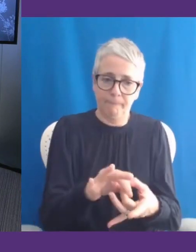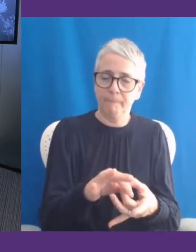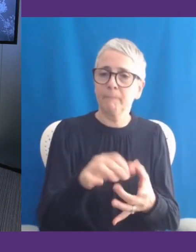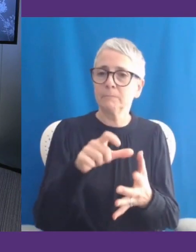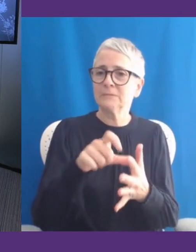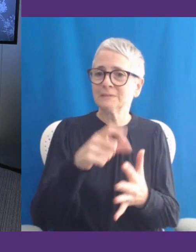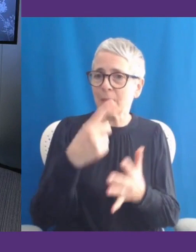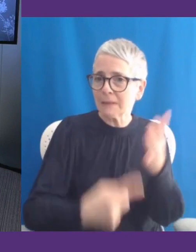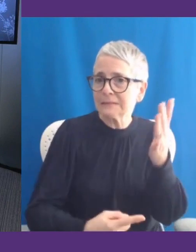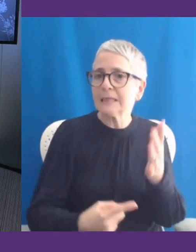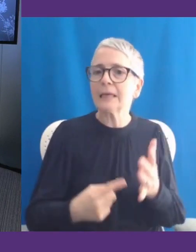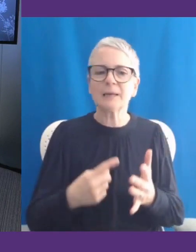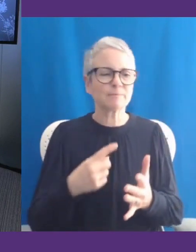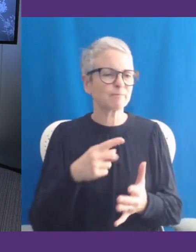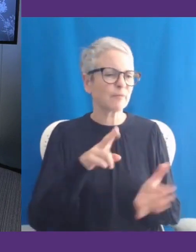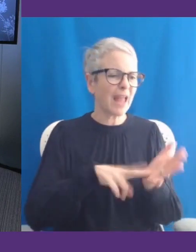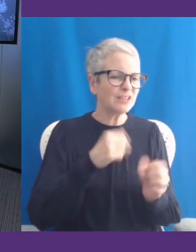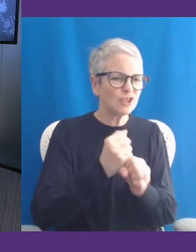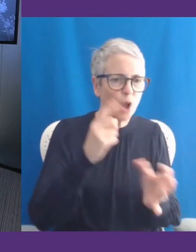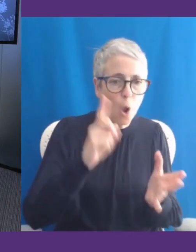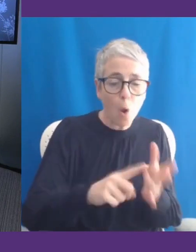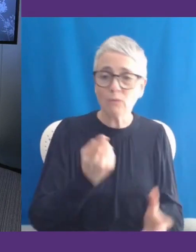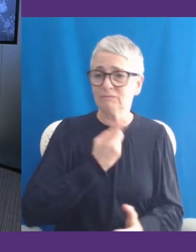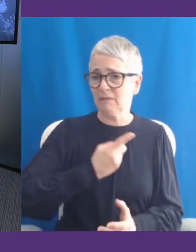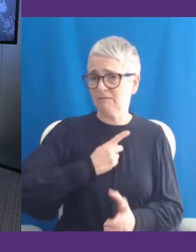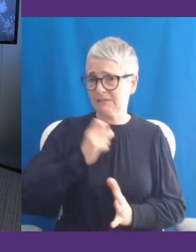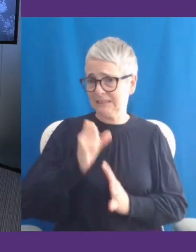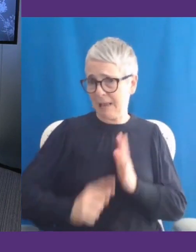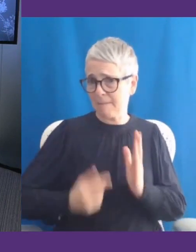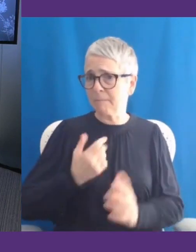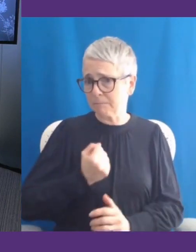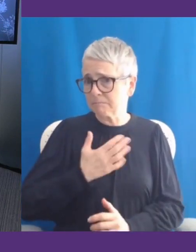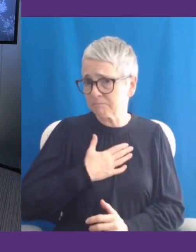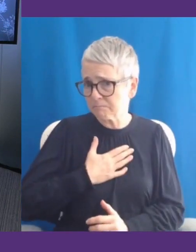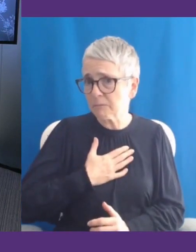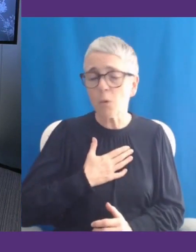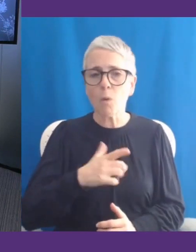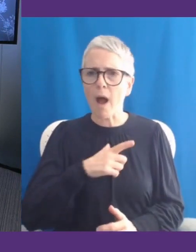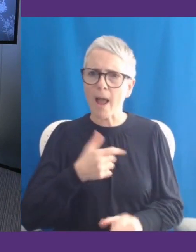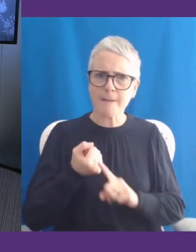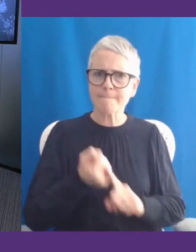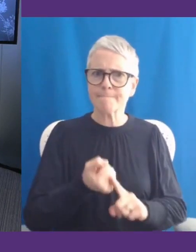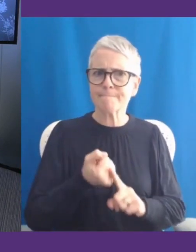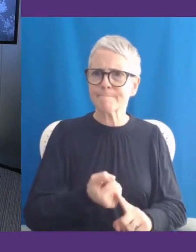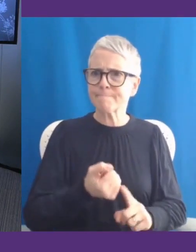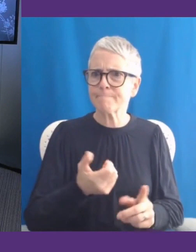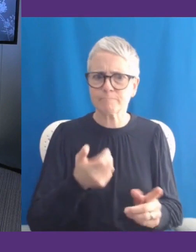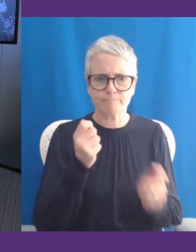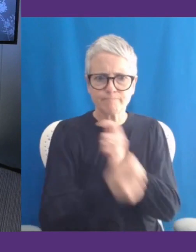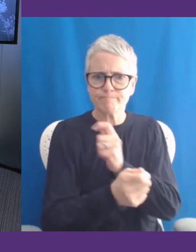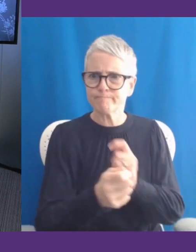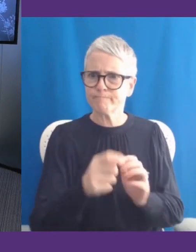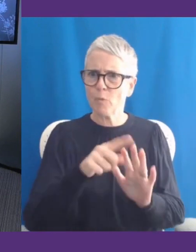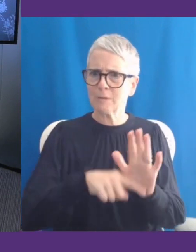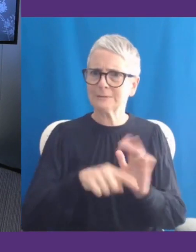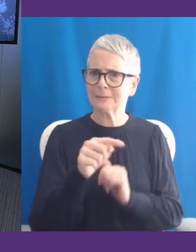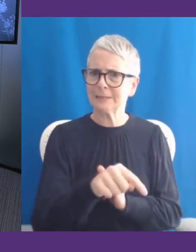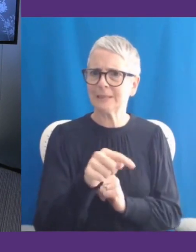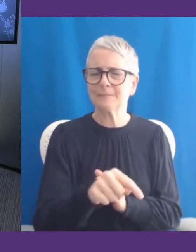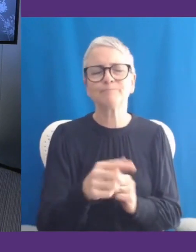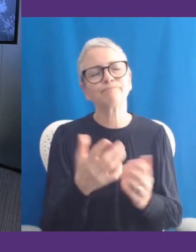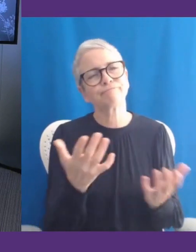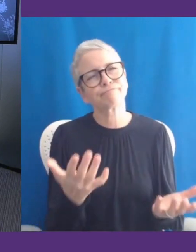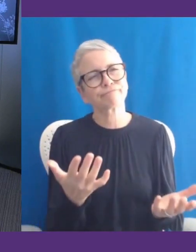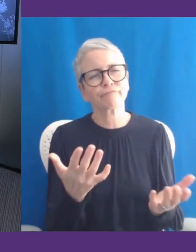as a disabled woman, really to push for policy change because we often find that that structure